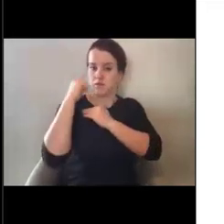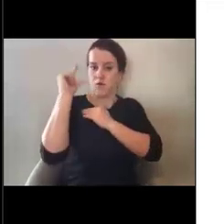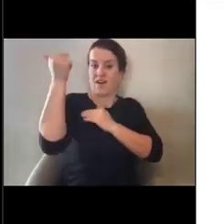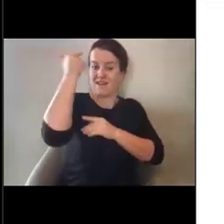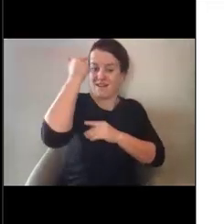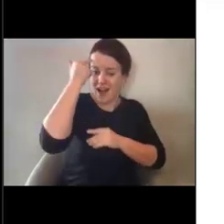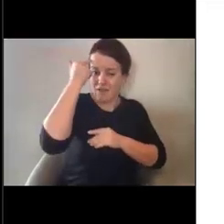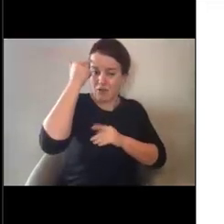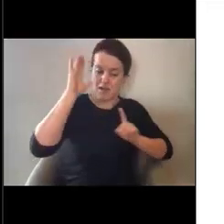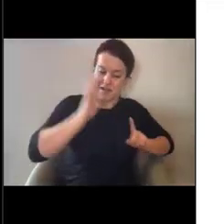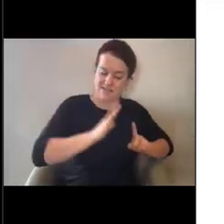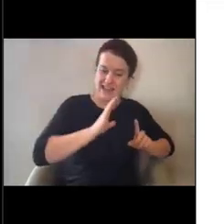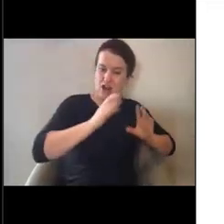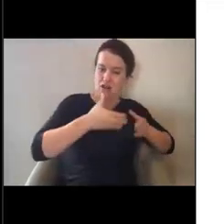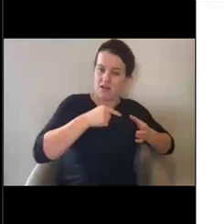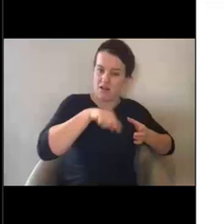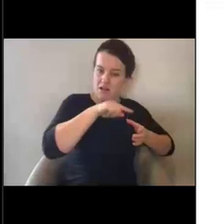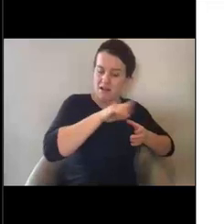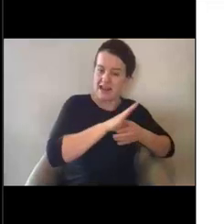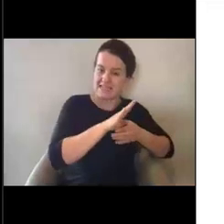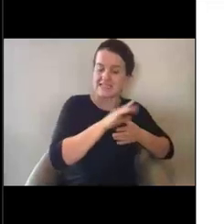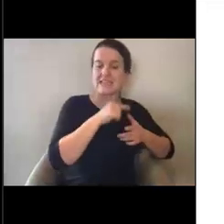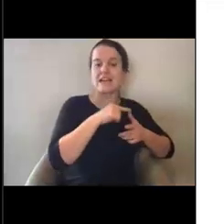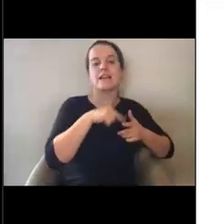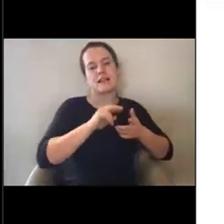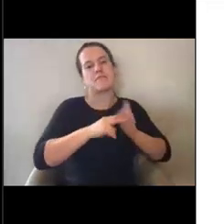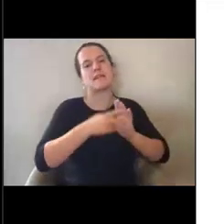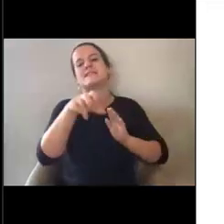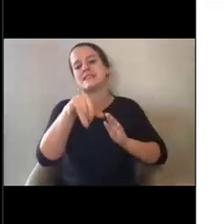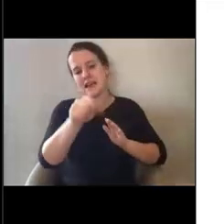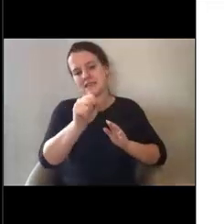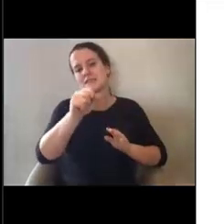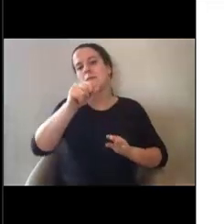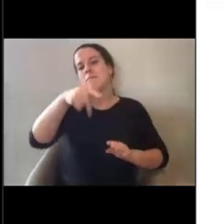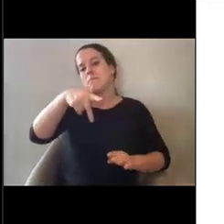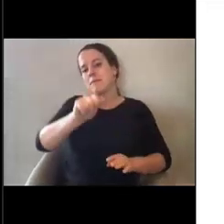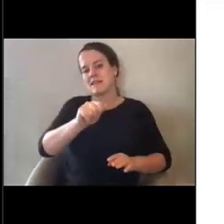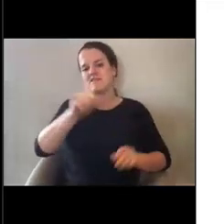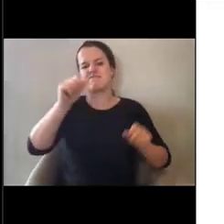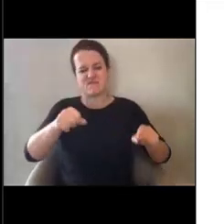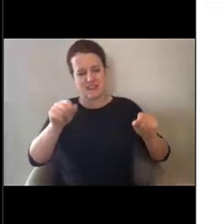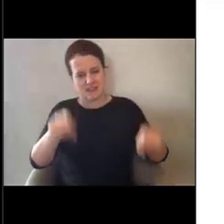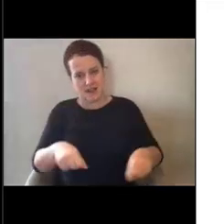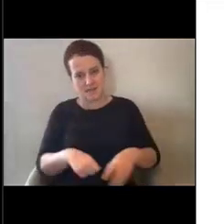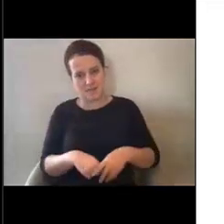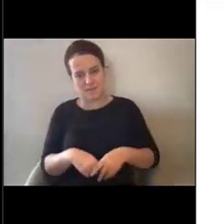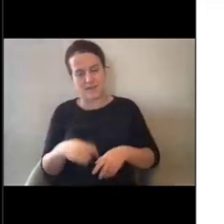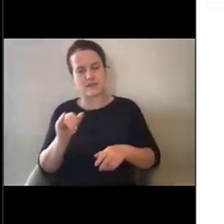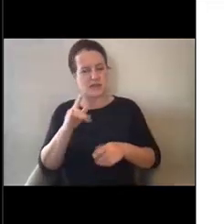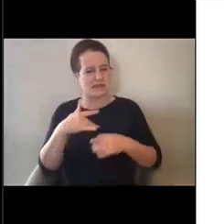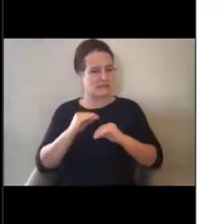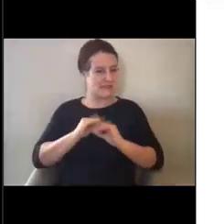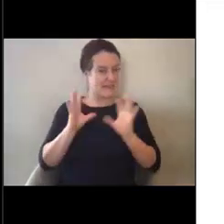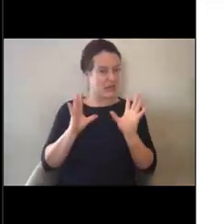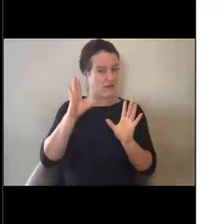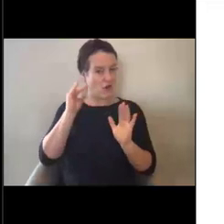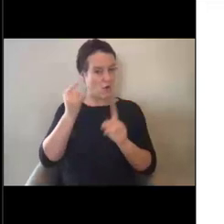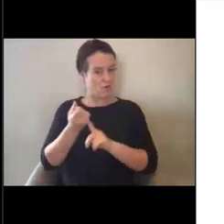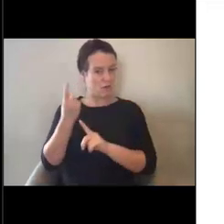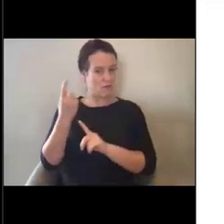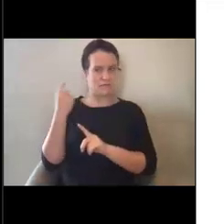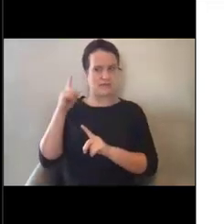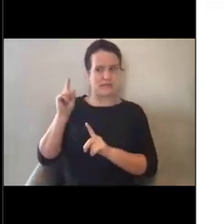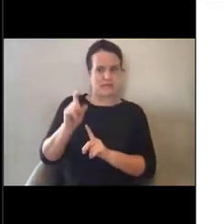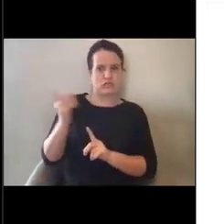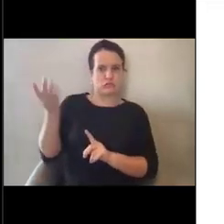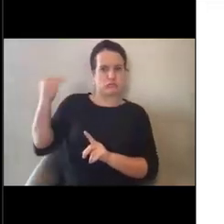governmental entity, it would be eligible under public assistance. And so that sort of helps to clarify that issue as